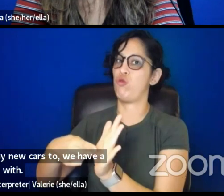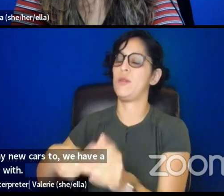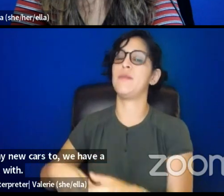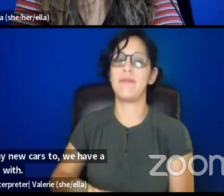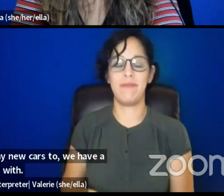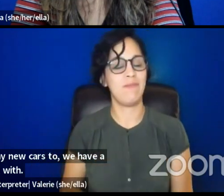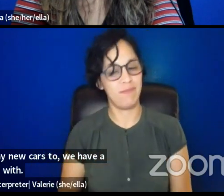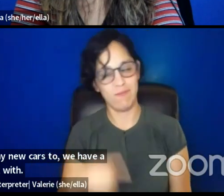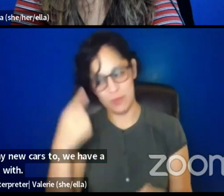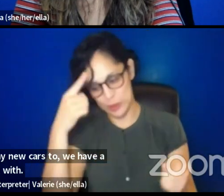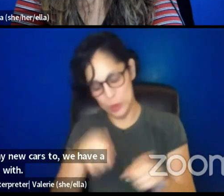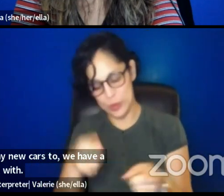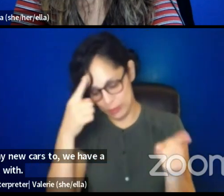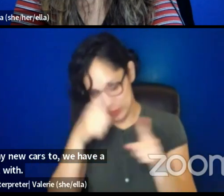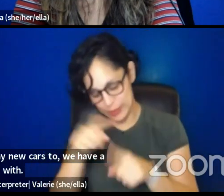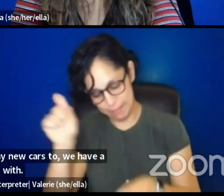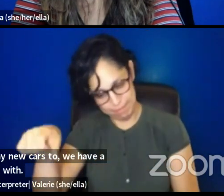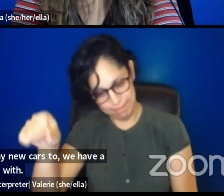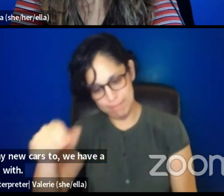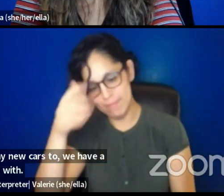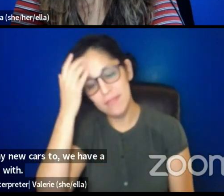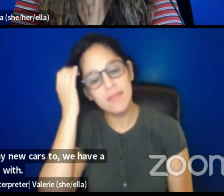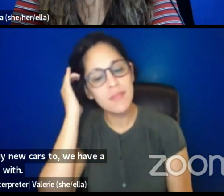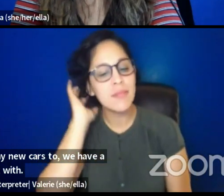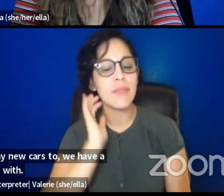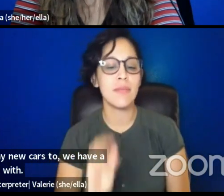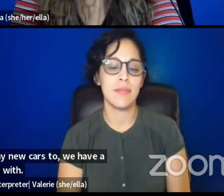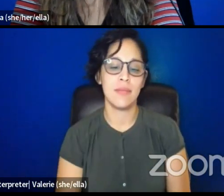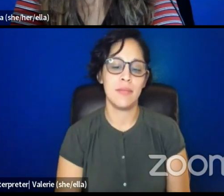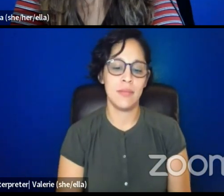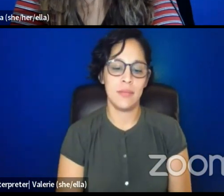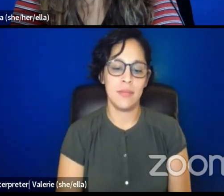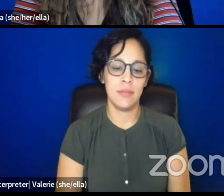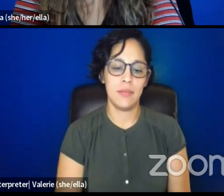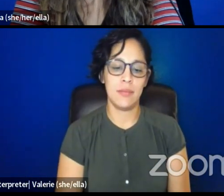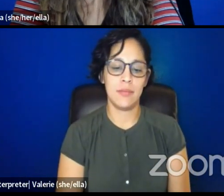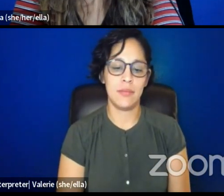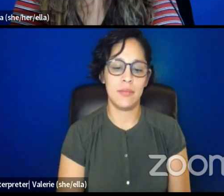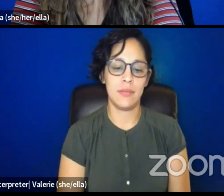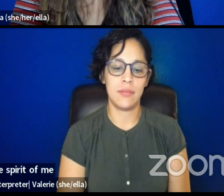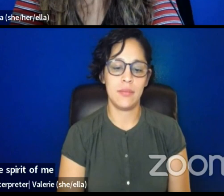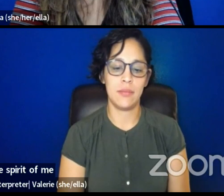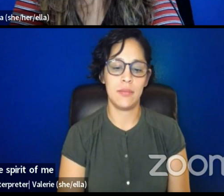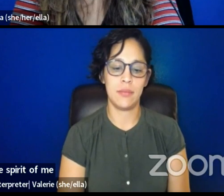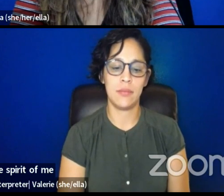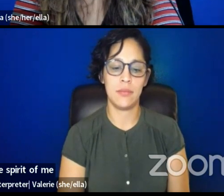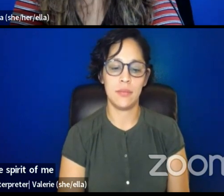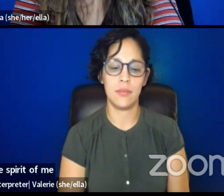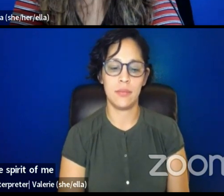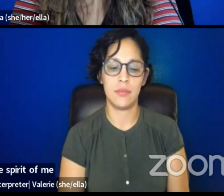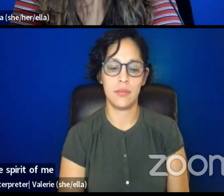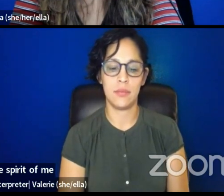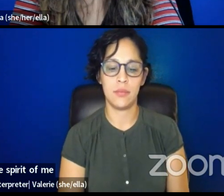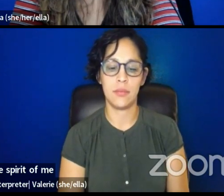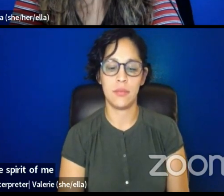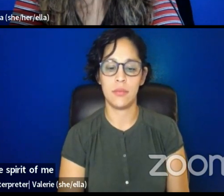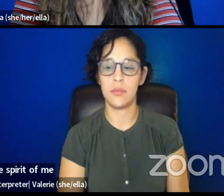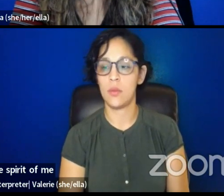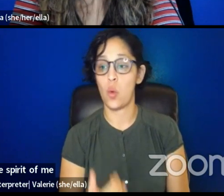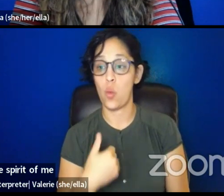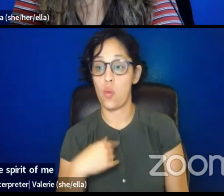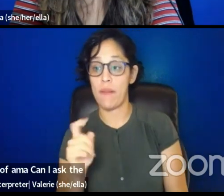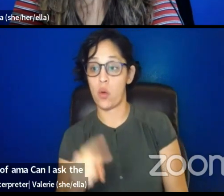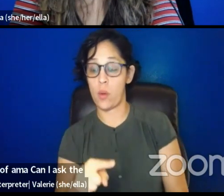100%. Yes. Um, we, we have a question in the, in the spirit of AMA. Can I ask the trajectory of the PAL organization,